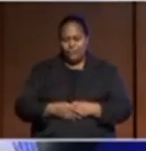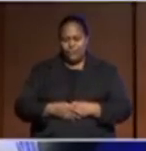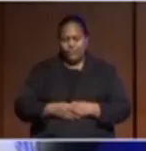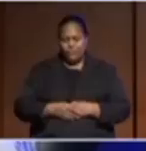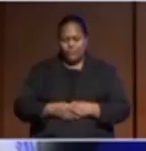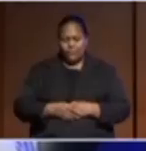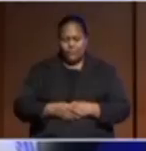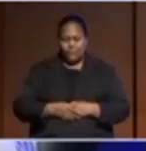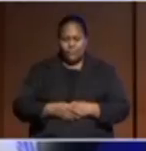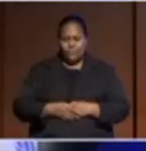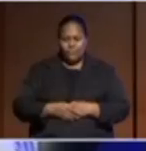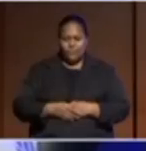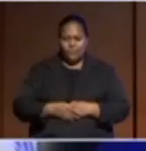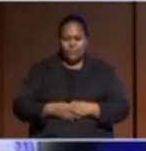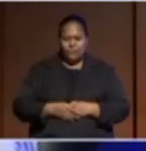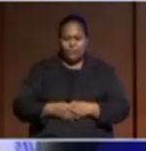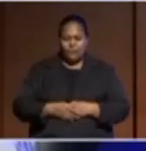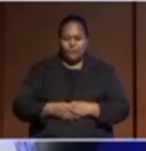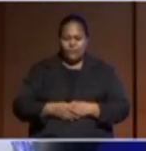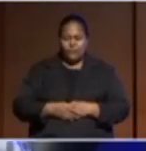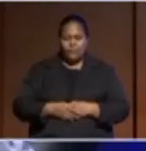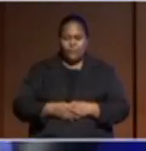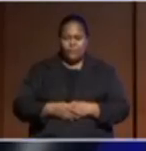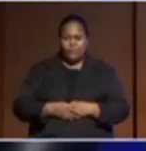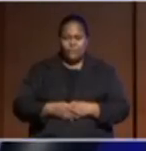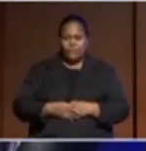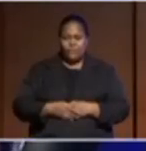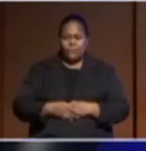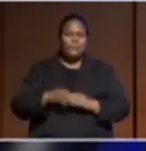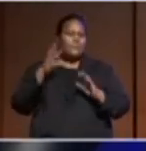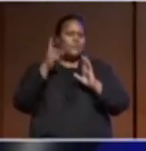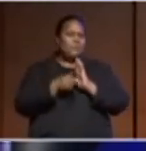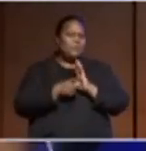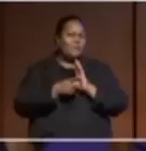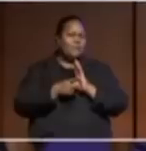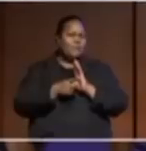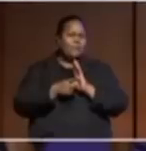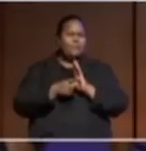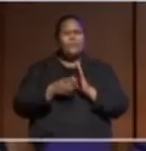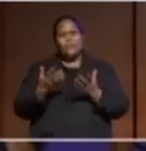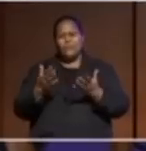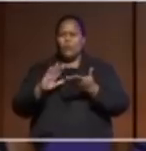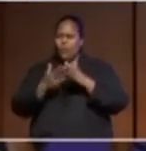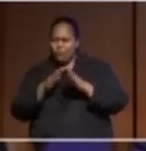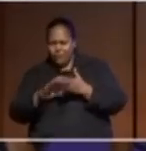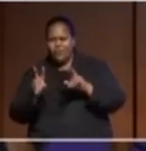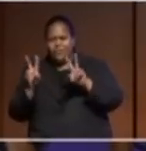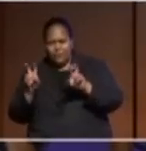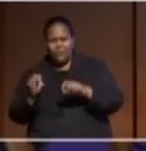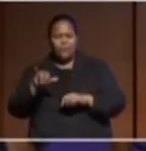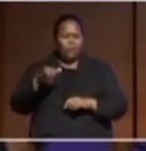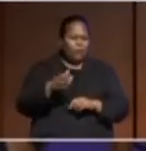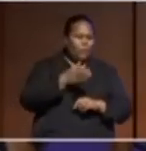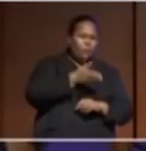You know, quite often the discourse, you know, either being communally based or whether we should be